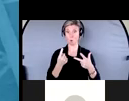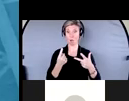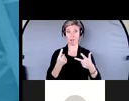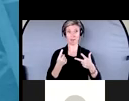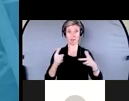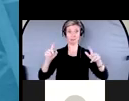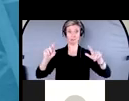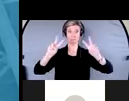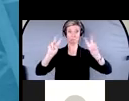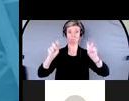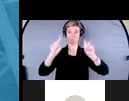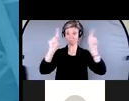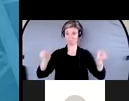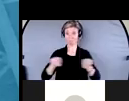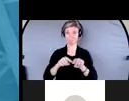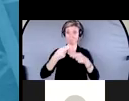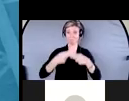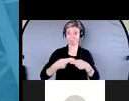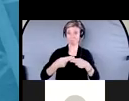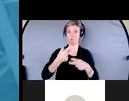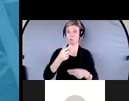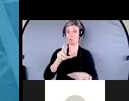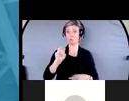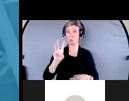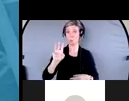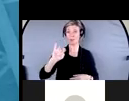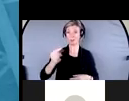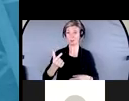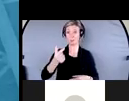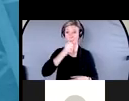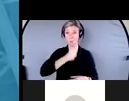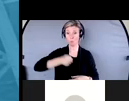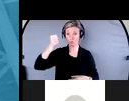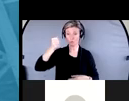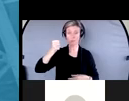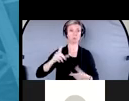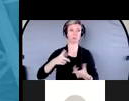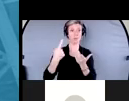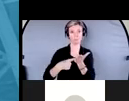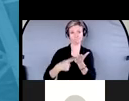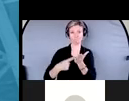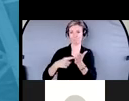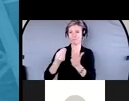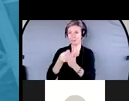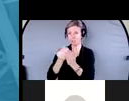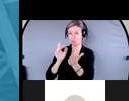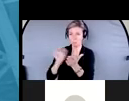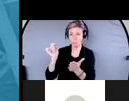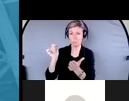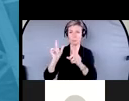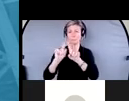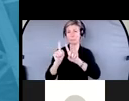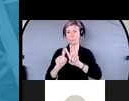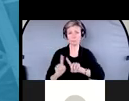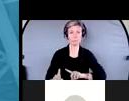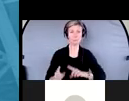about financial abuse, you know, different resources for seniors. And Ryan will get into some of these